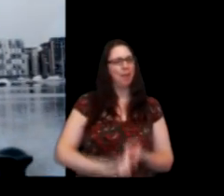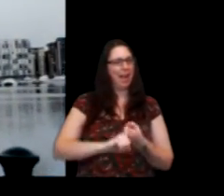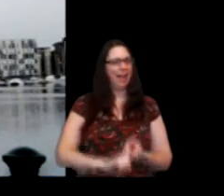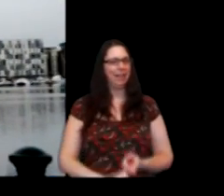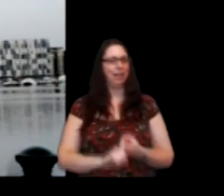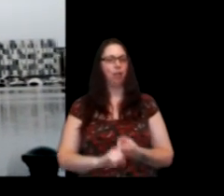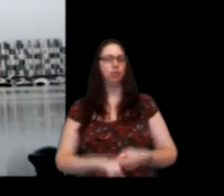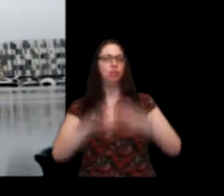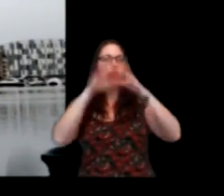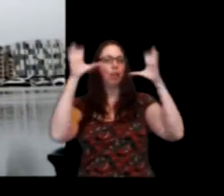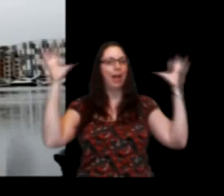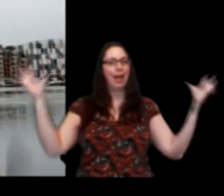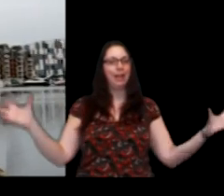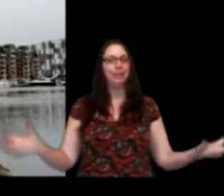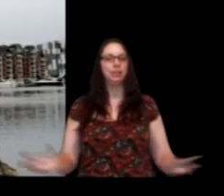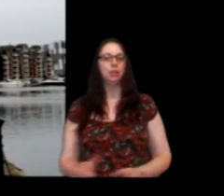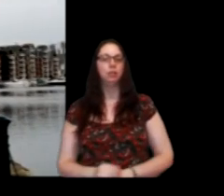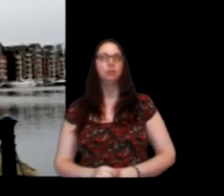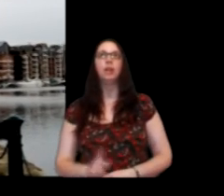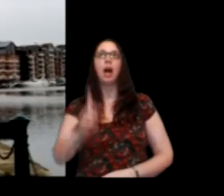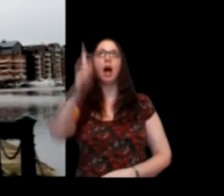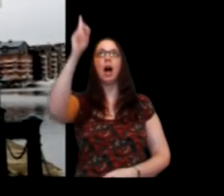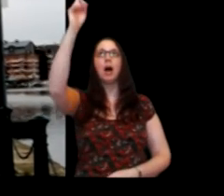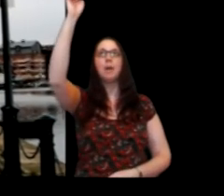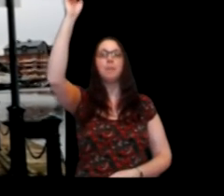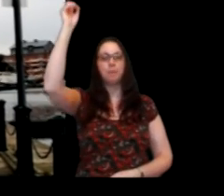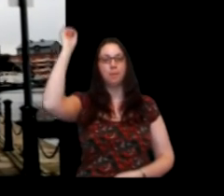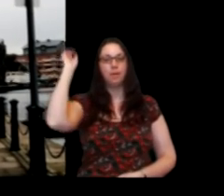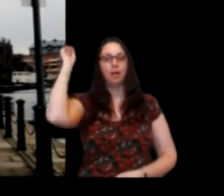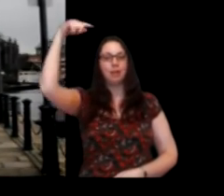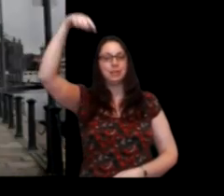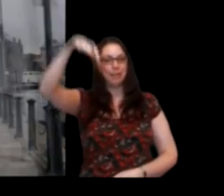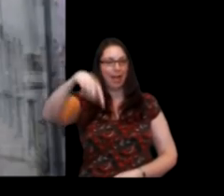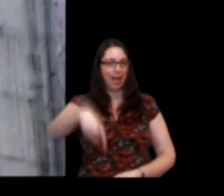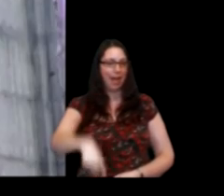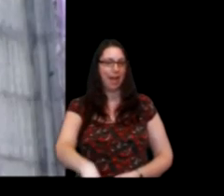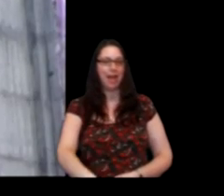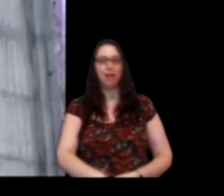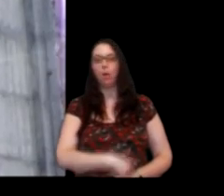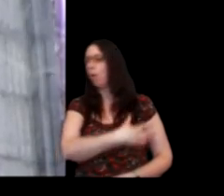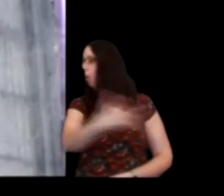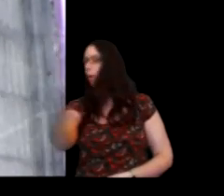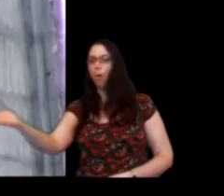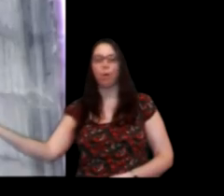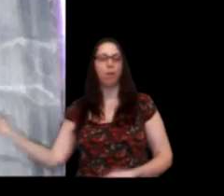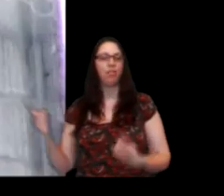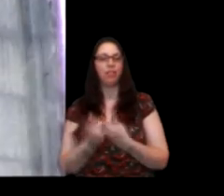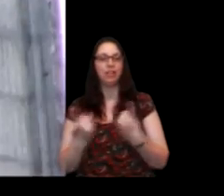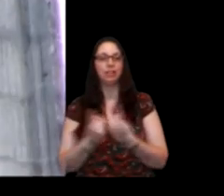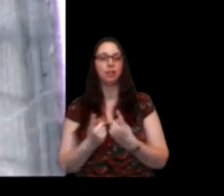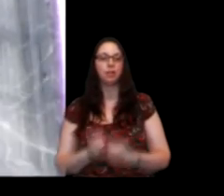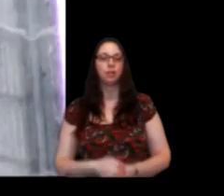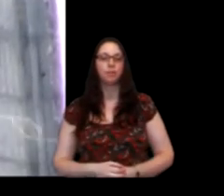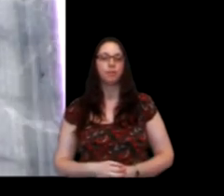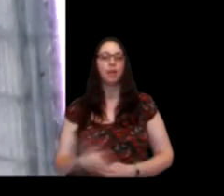Is there a place for everything? How are we like girders in space? They are like nerve